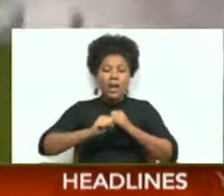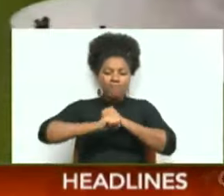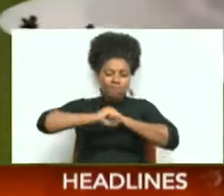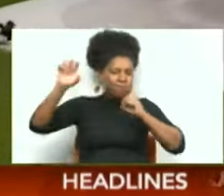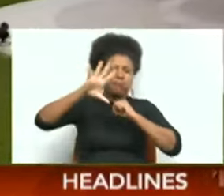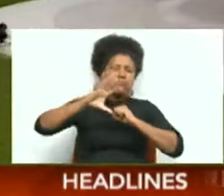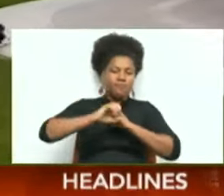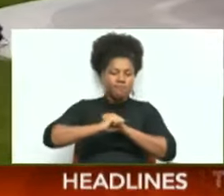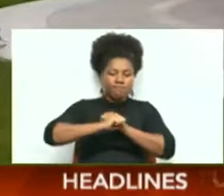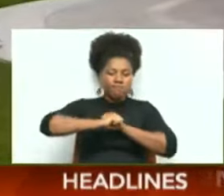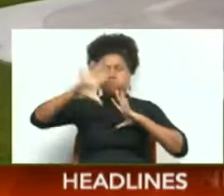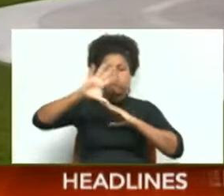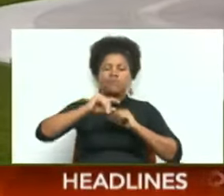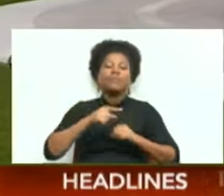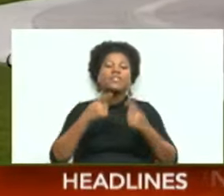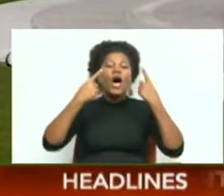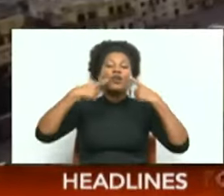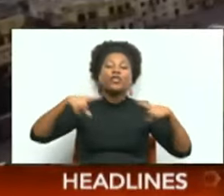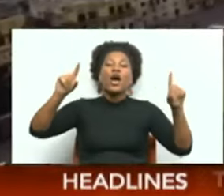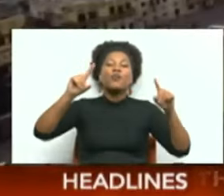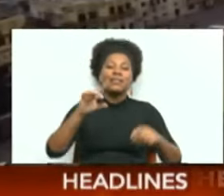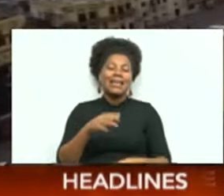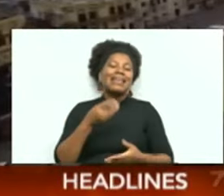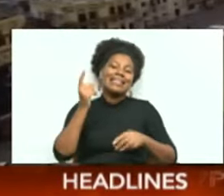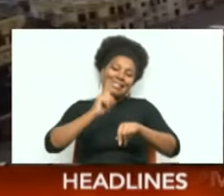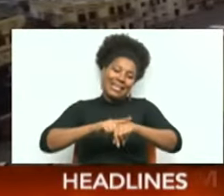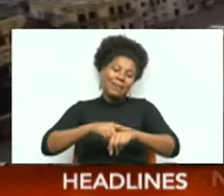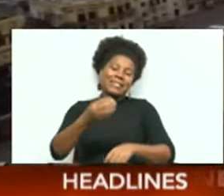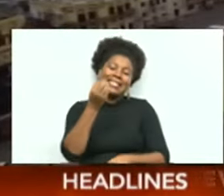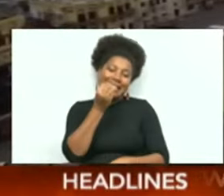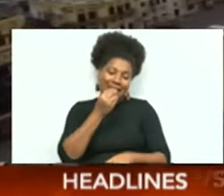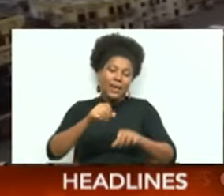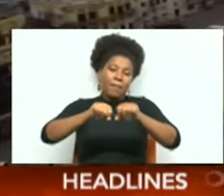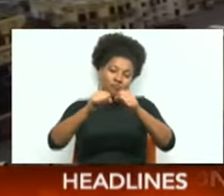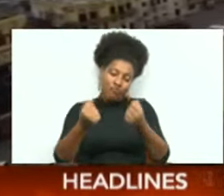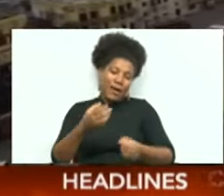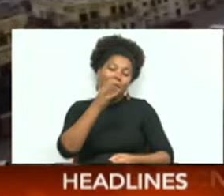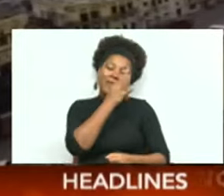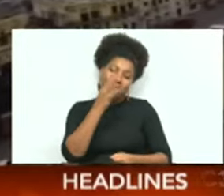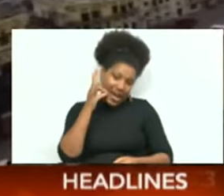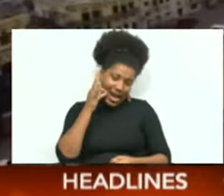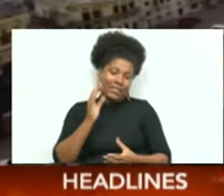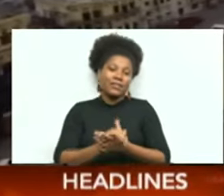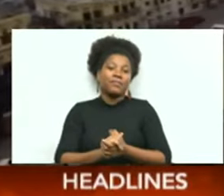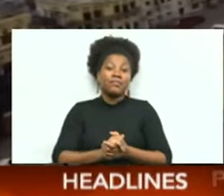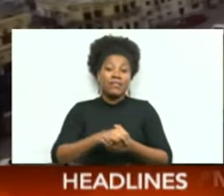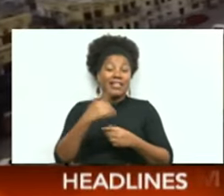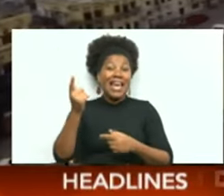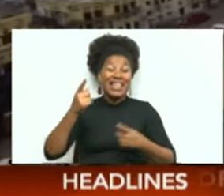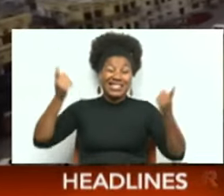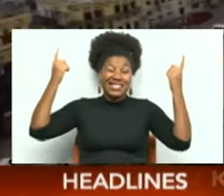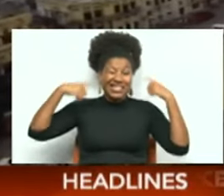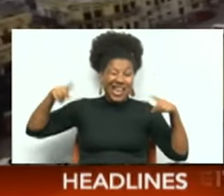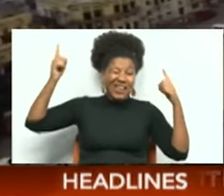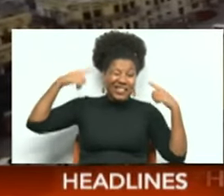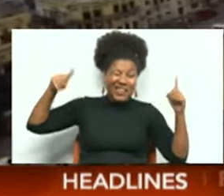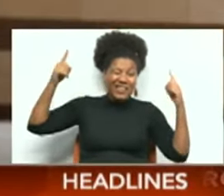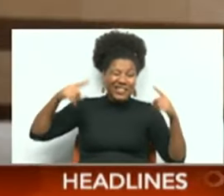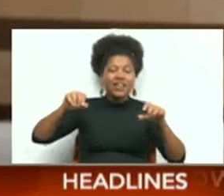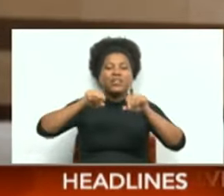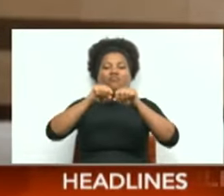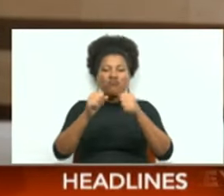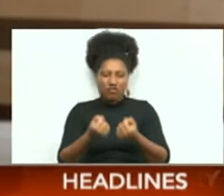announce iftar time in Syria. In some other countries, like Pakistan, sirens announce the breaking of the fast.